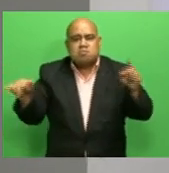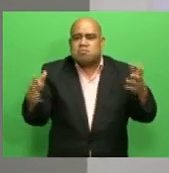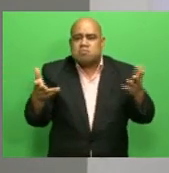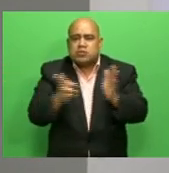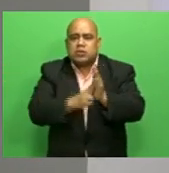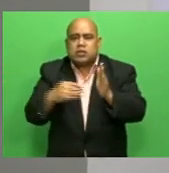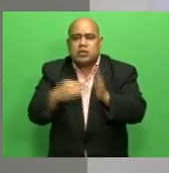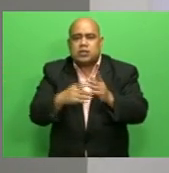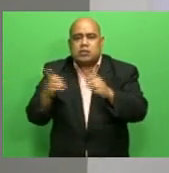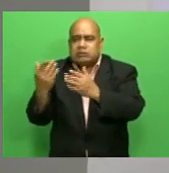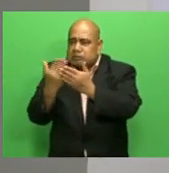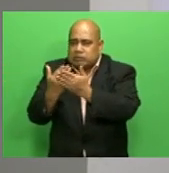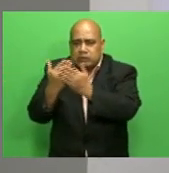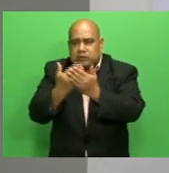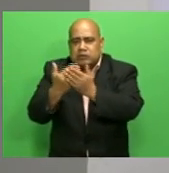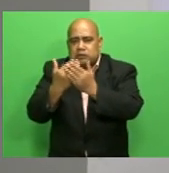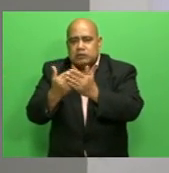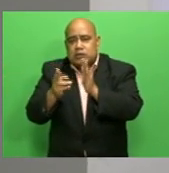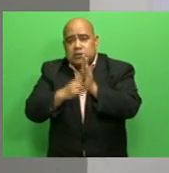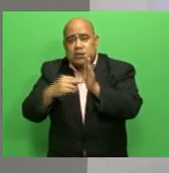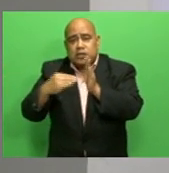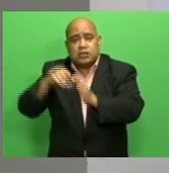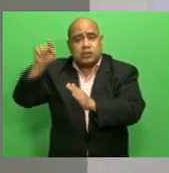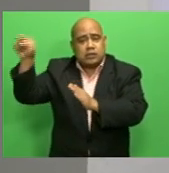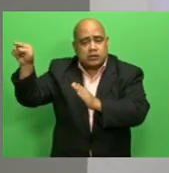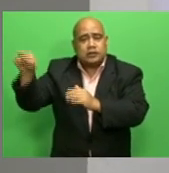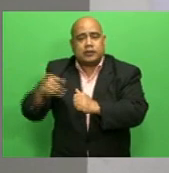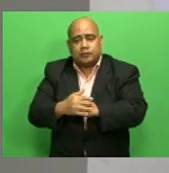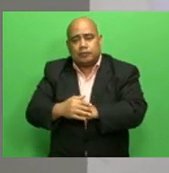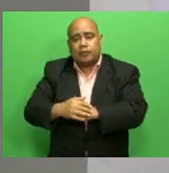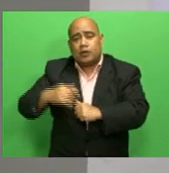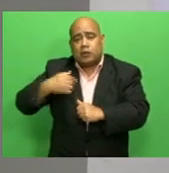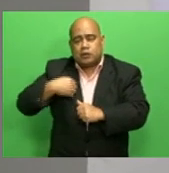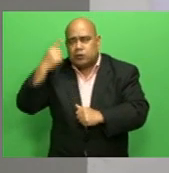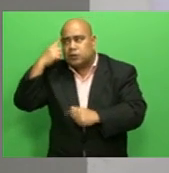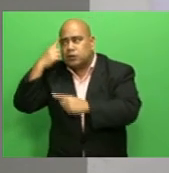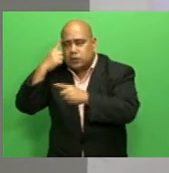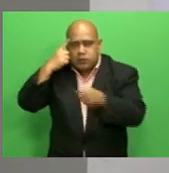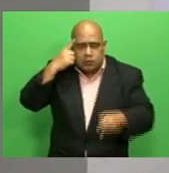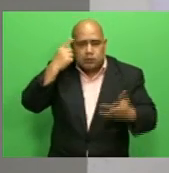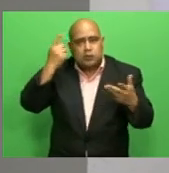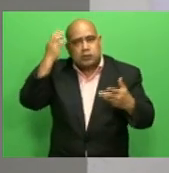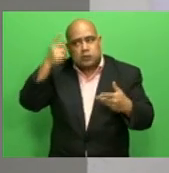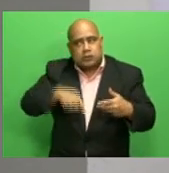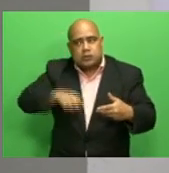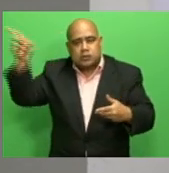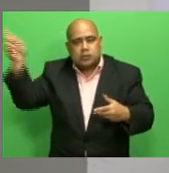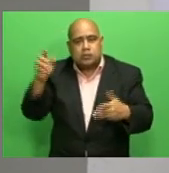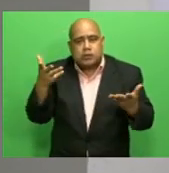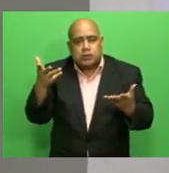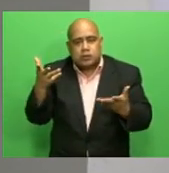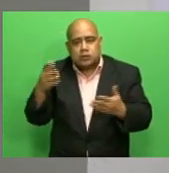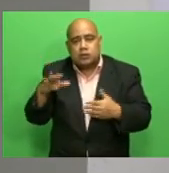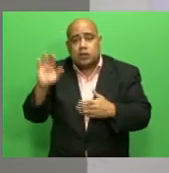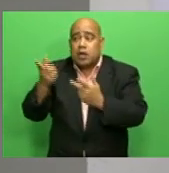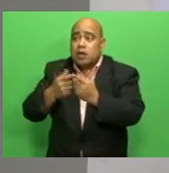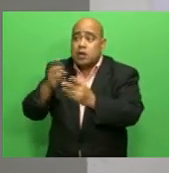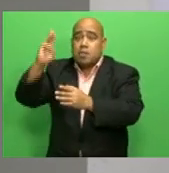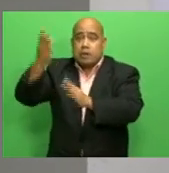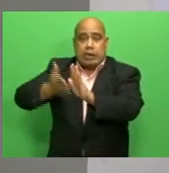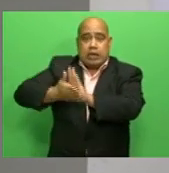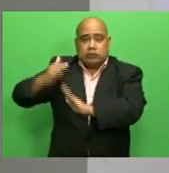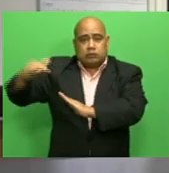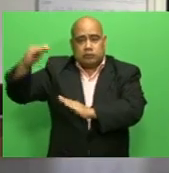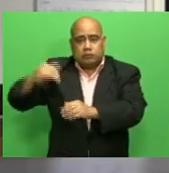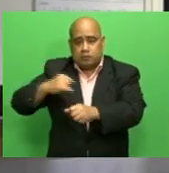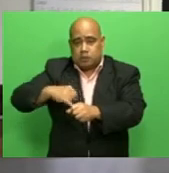University. That's where I got my Bachelor of Medicine and Bachelor of Surgery at Otago.